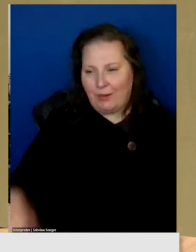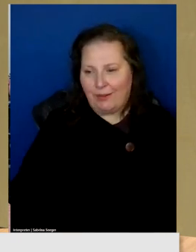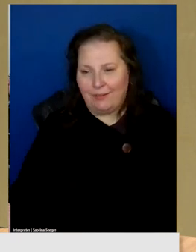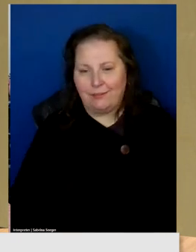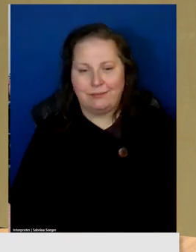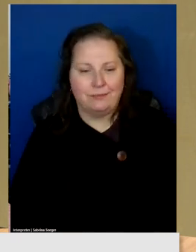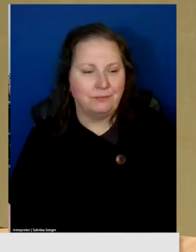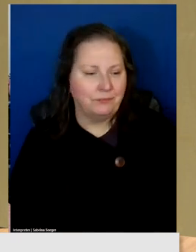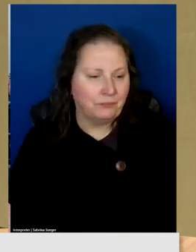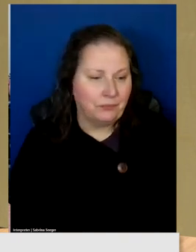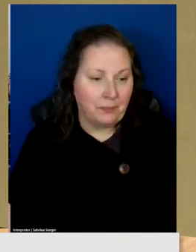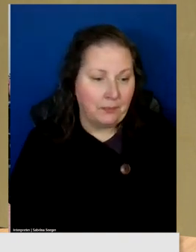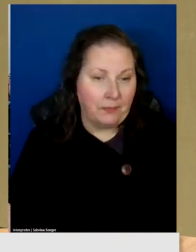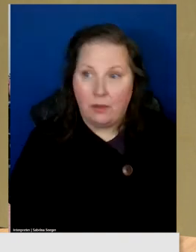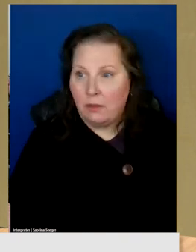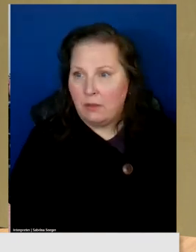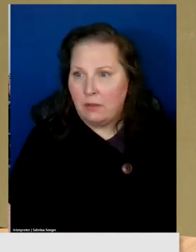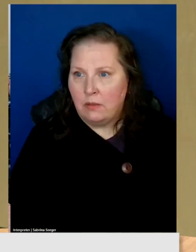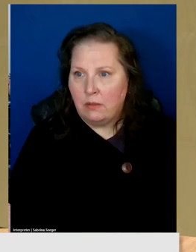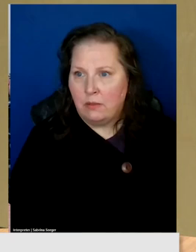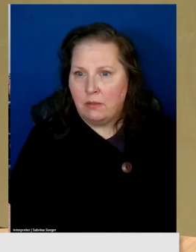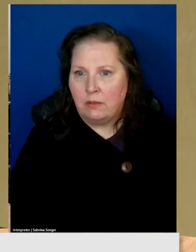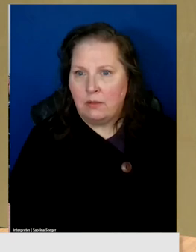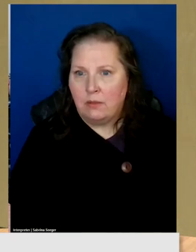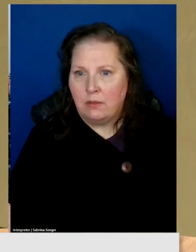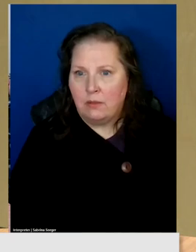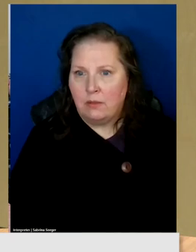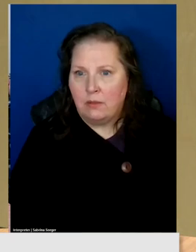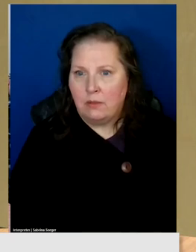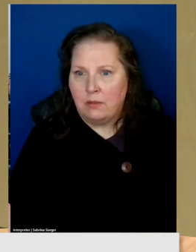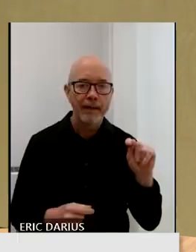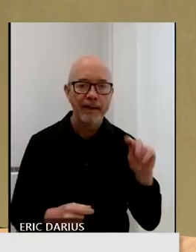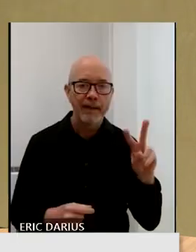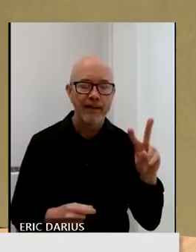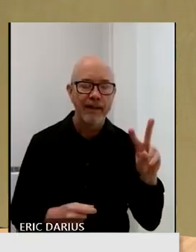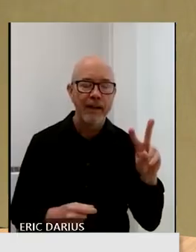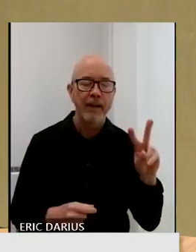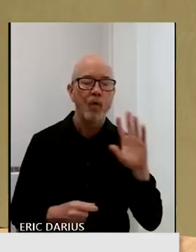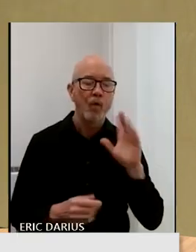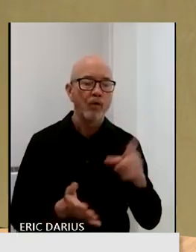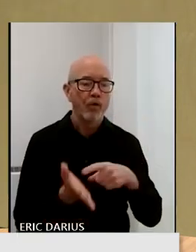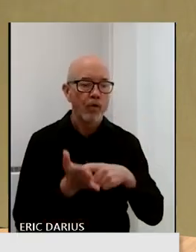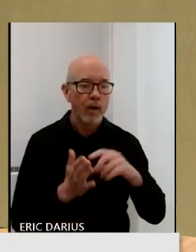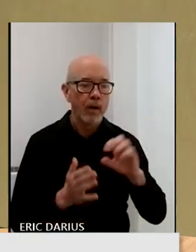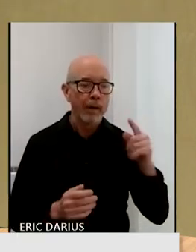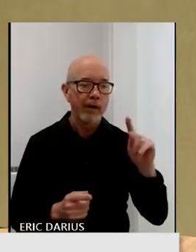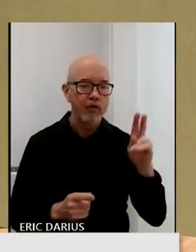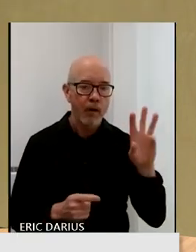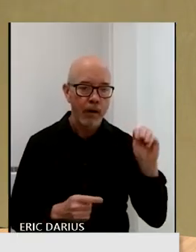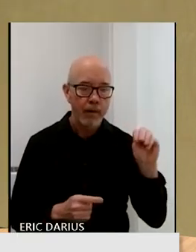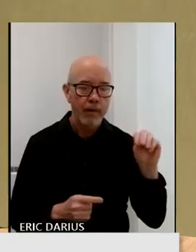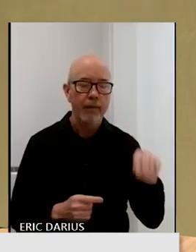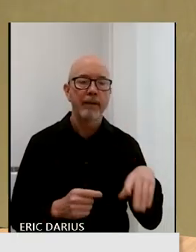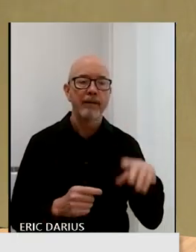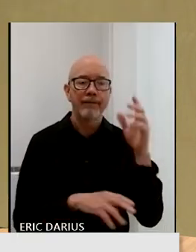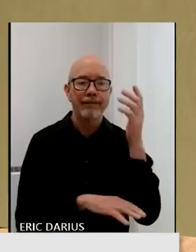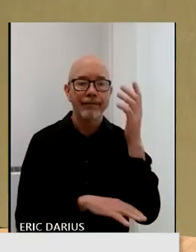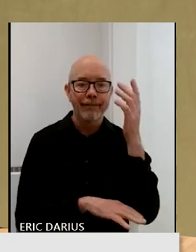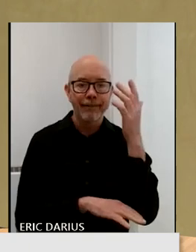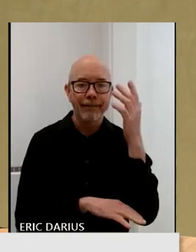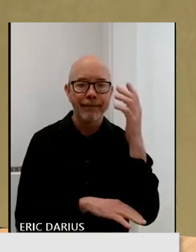the neutral host LTE infill strategy is going to require spectrum. It's going to require towers. It's going to require engineering